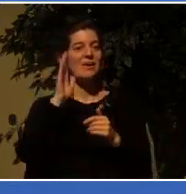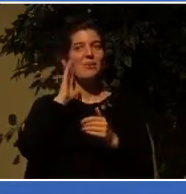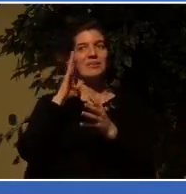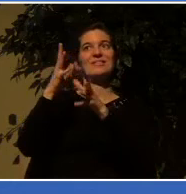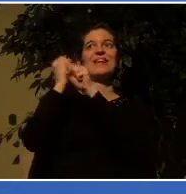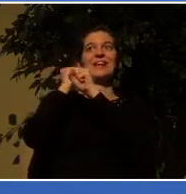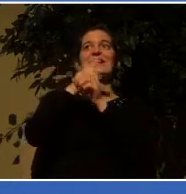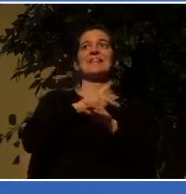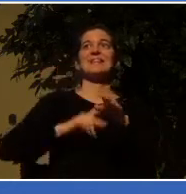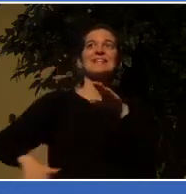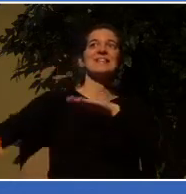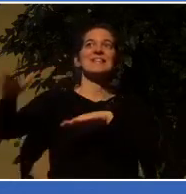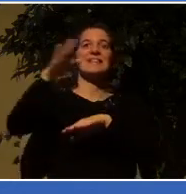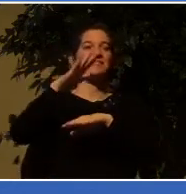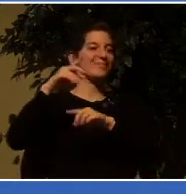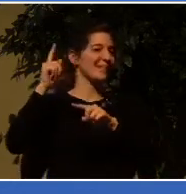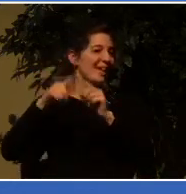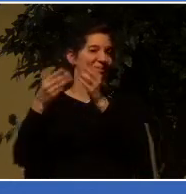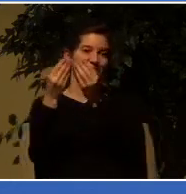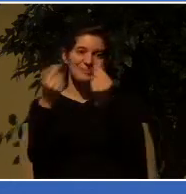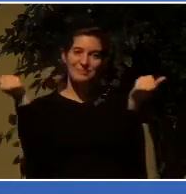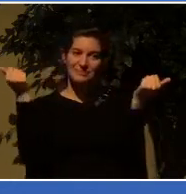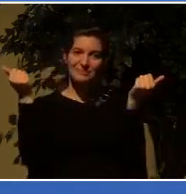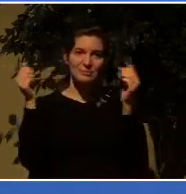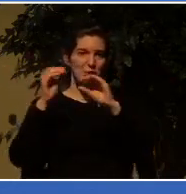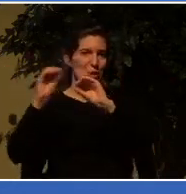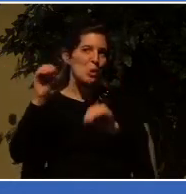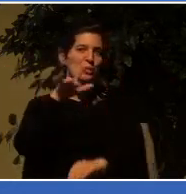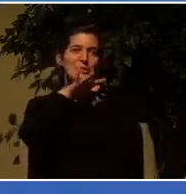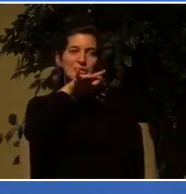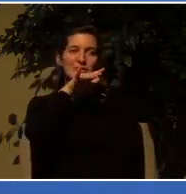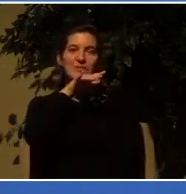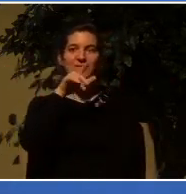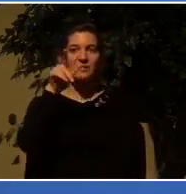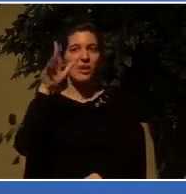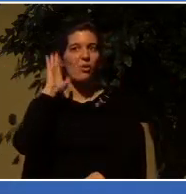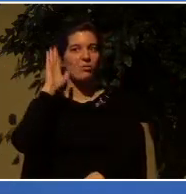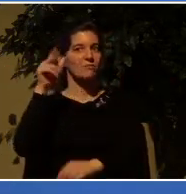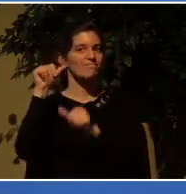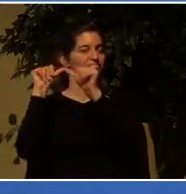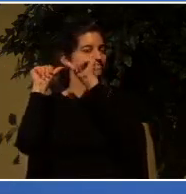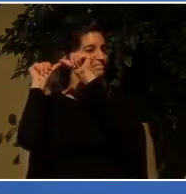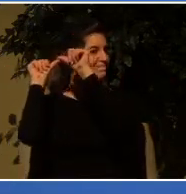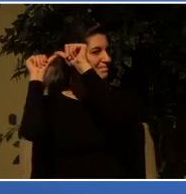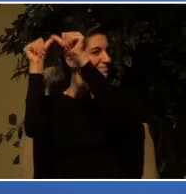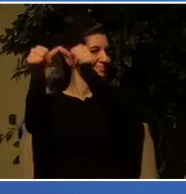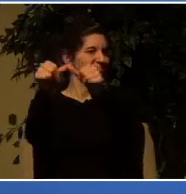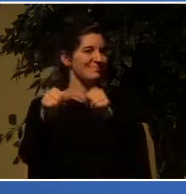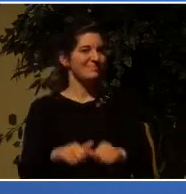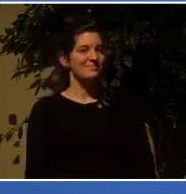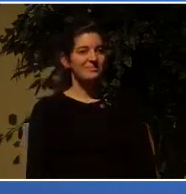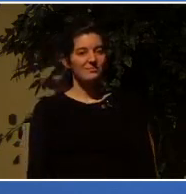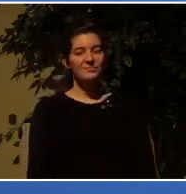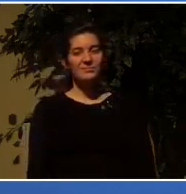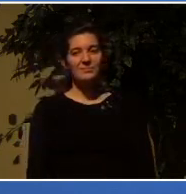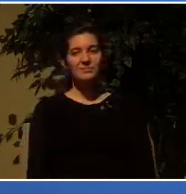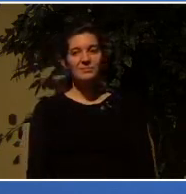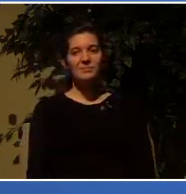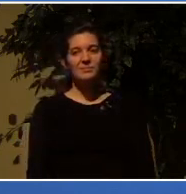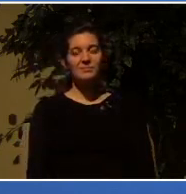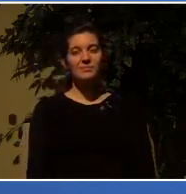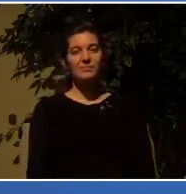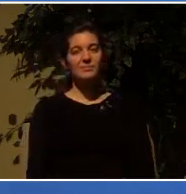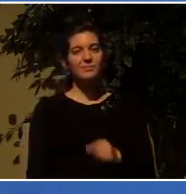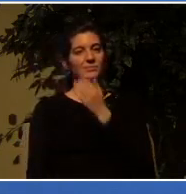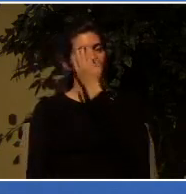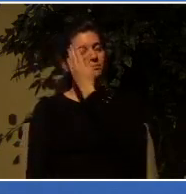kingdom that is imperishable undefiled and unfading and one of the big challenges for God's